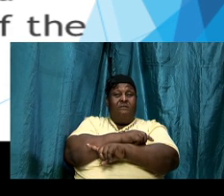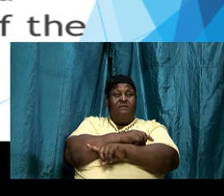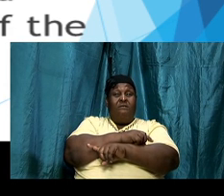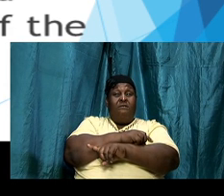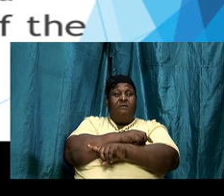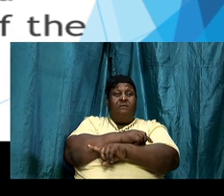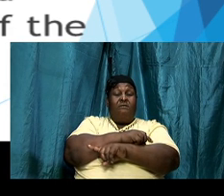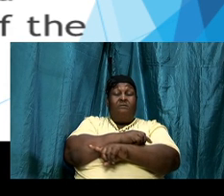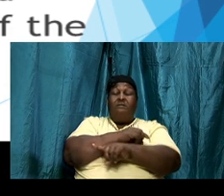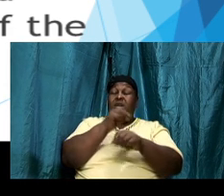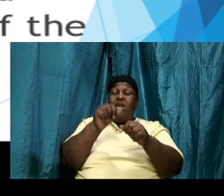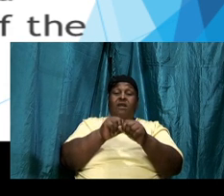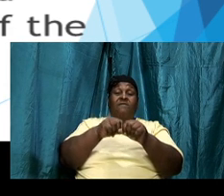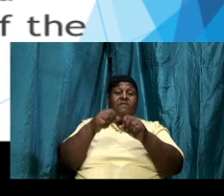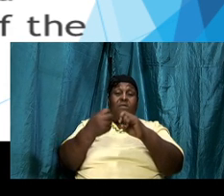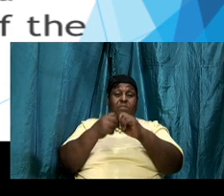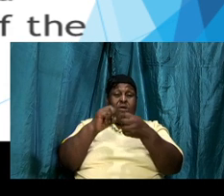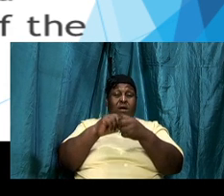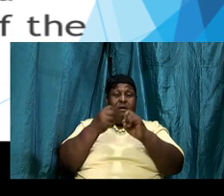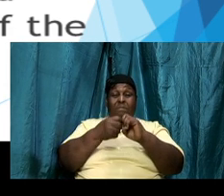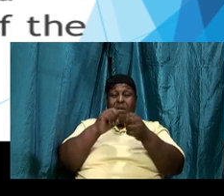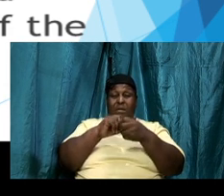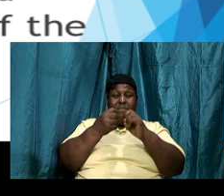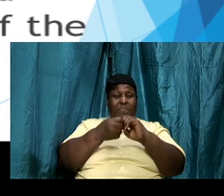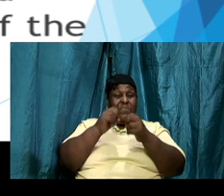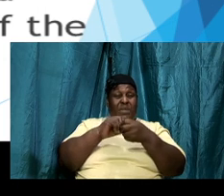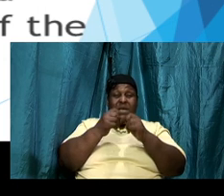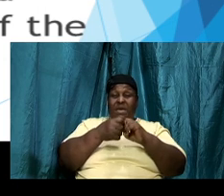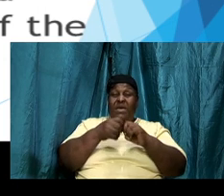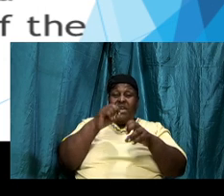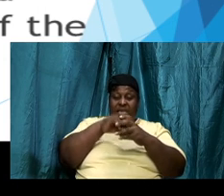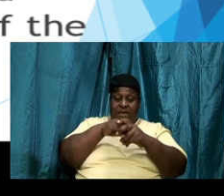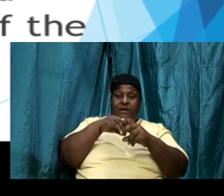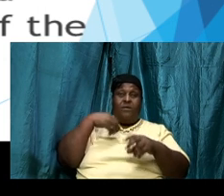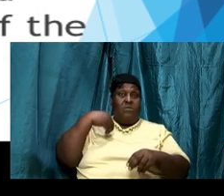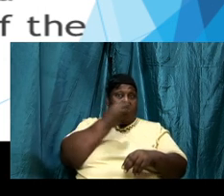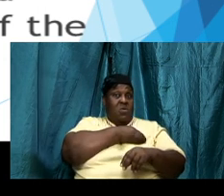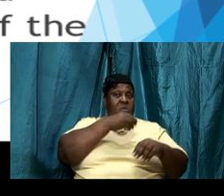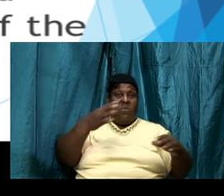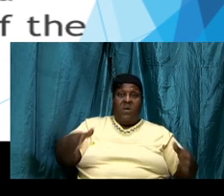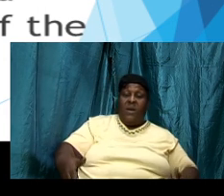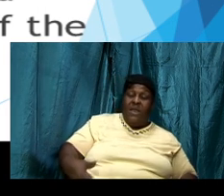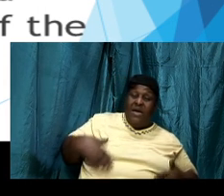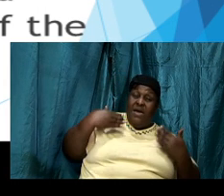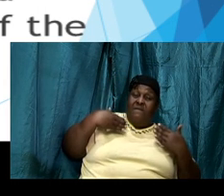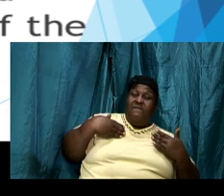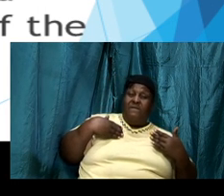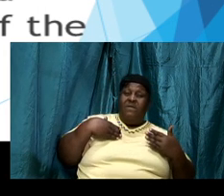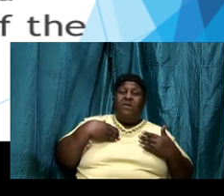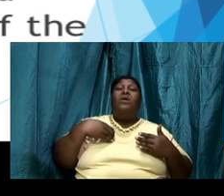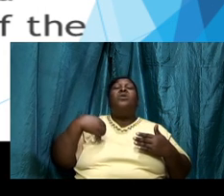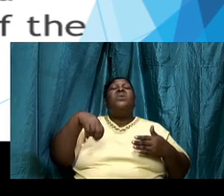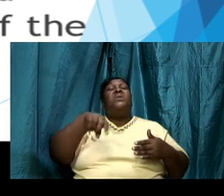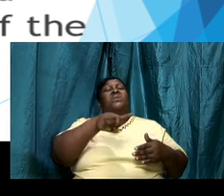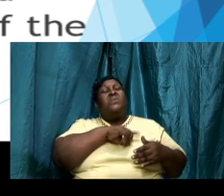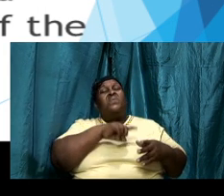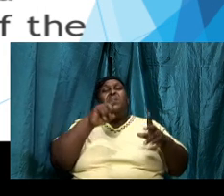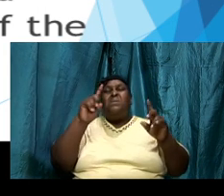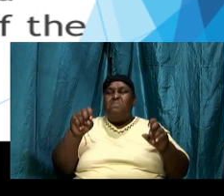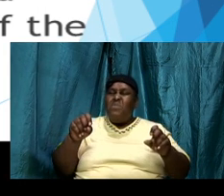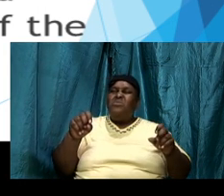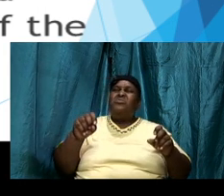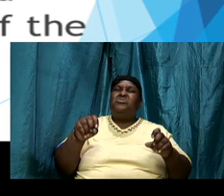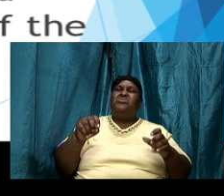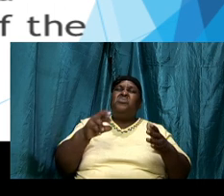every one of the situation and the circumstances in life but we must have the